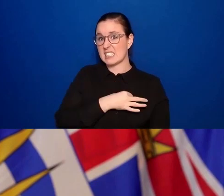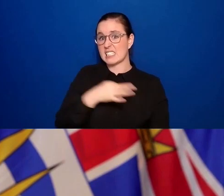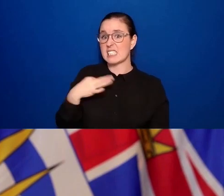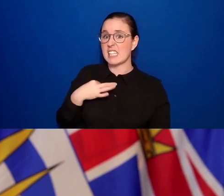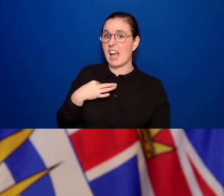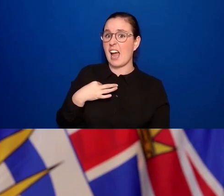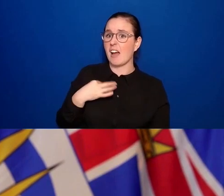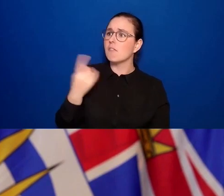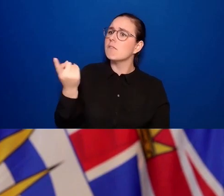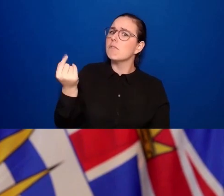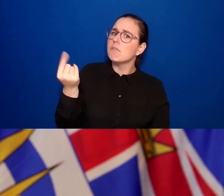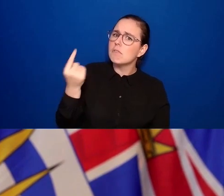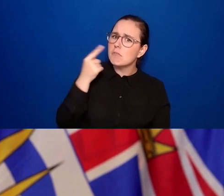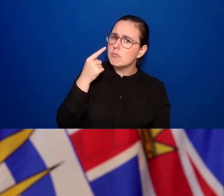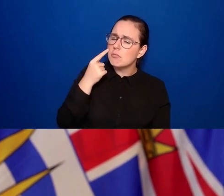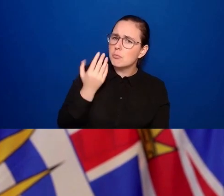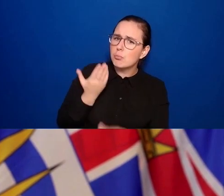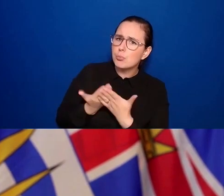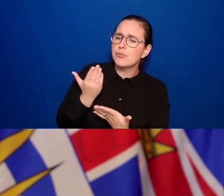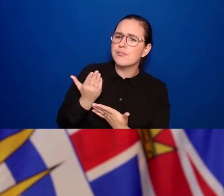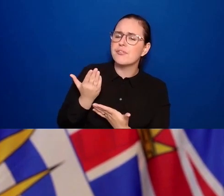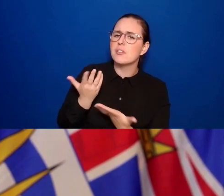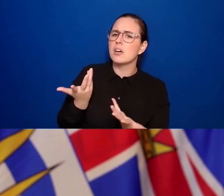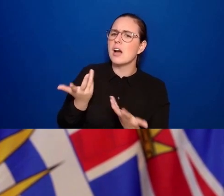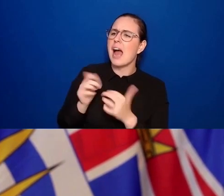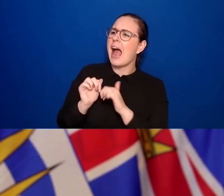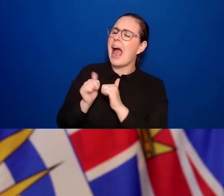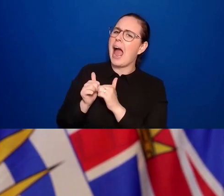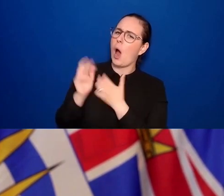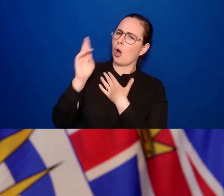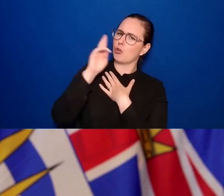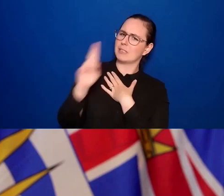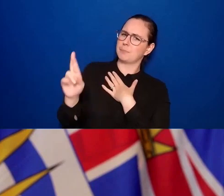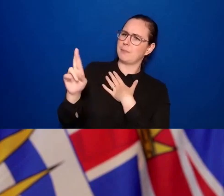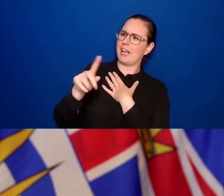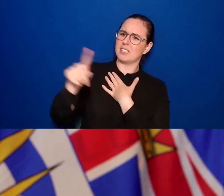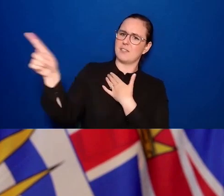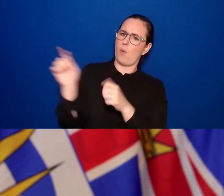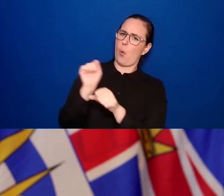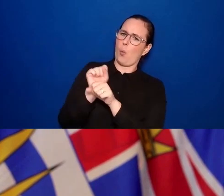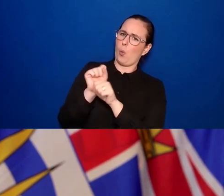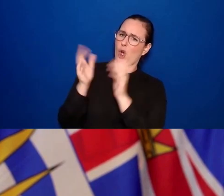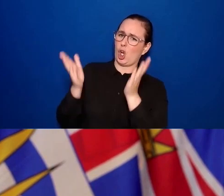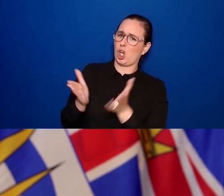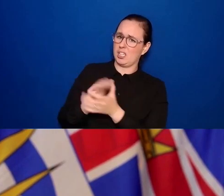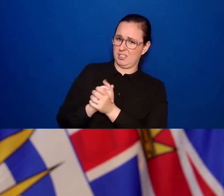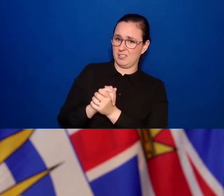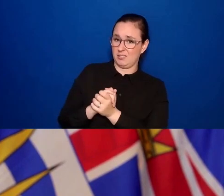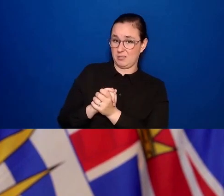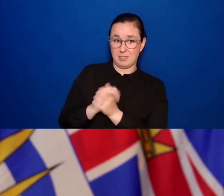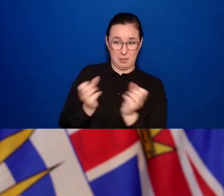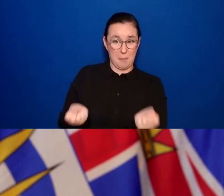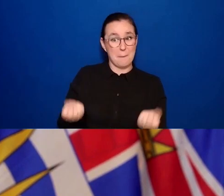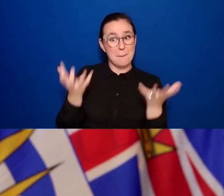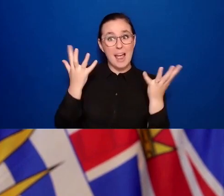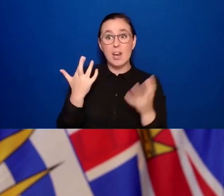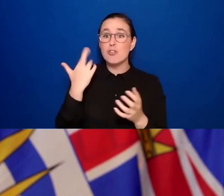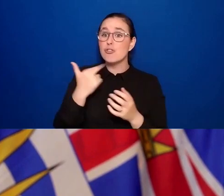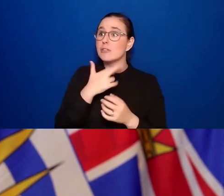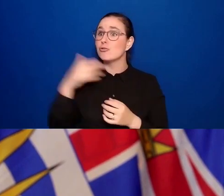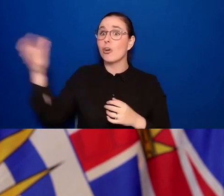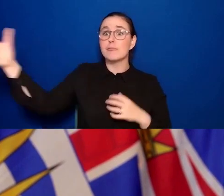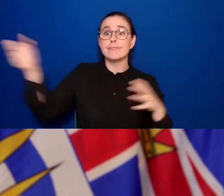we can possibly treat them and regard them. In many cases, they may be youth, you know, asking for this